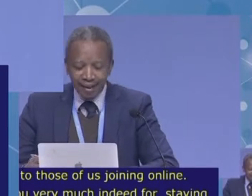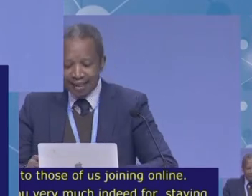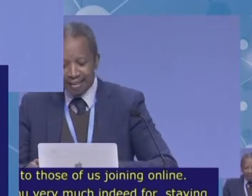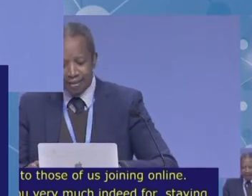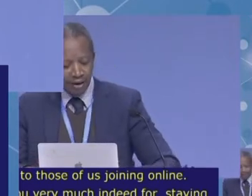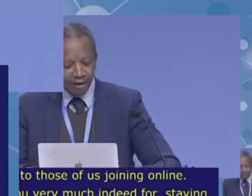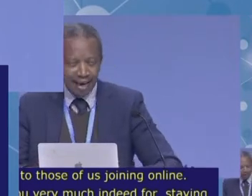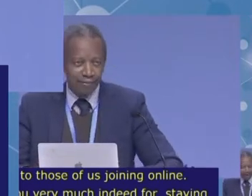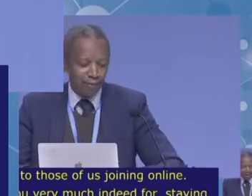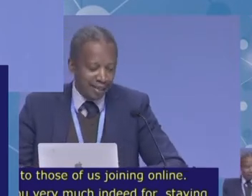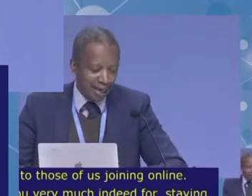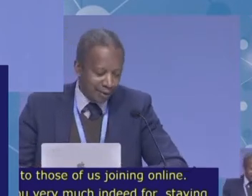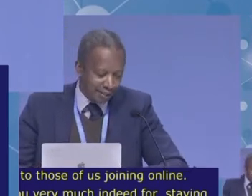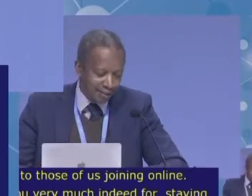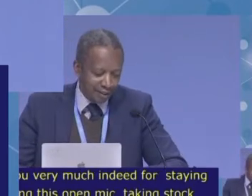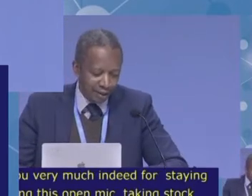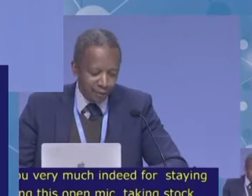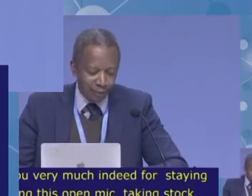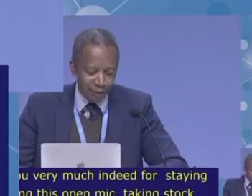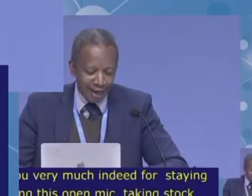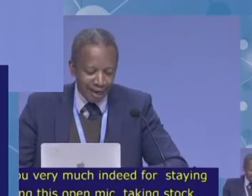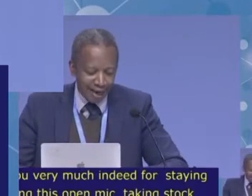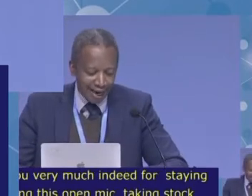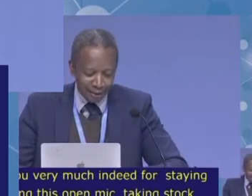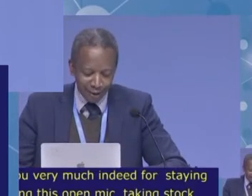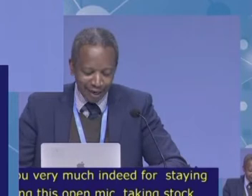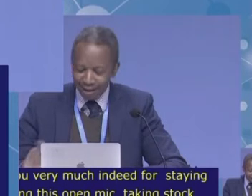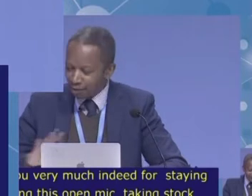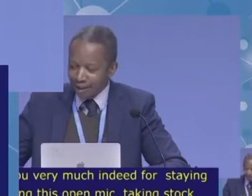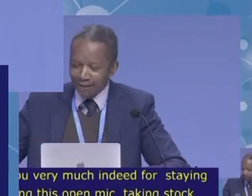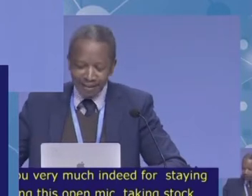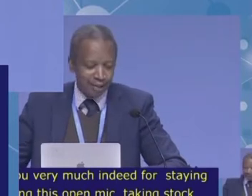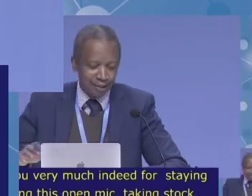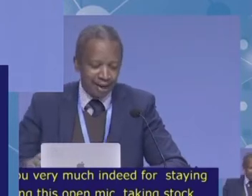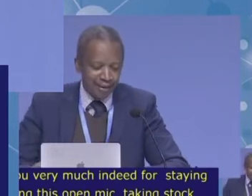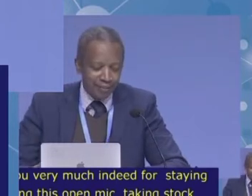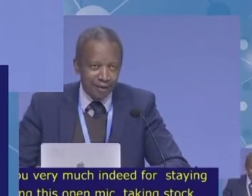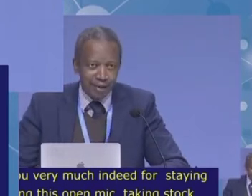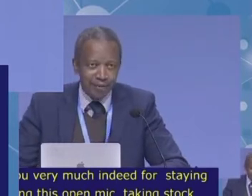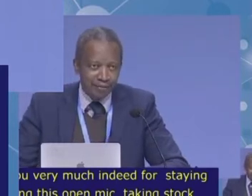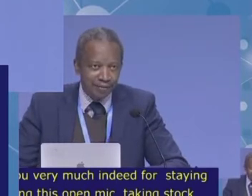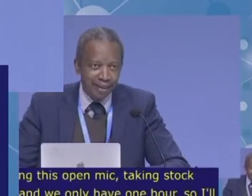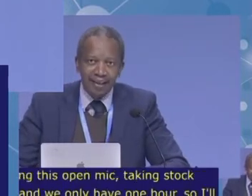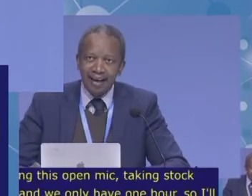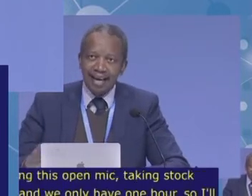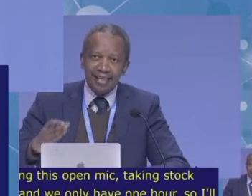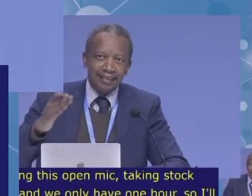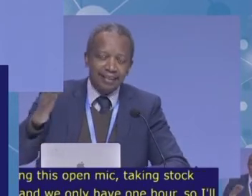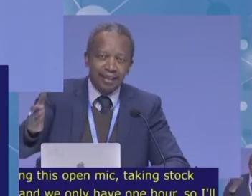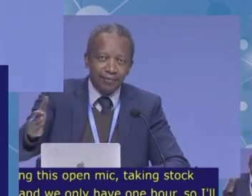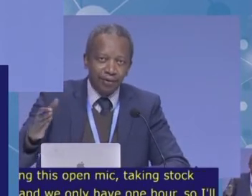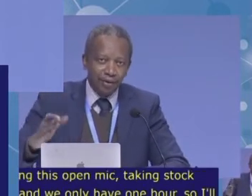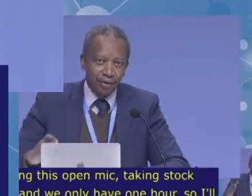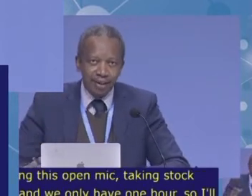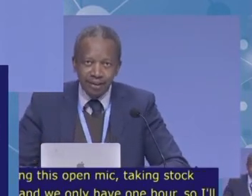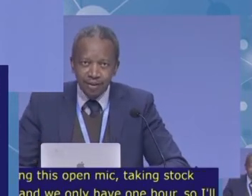And we only have one hour, so I will try, or we on the stage will try and be very brief and give